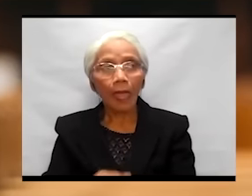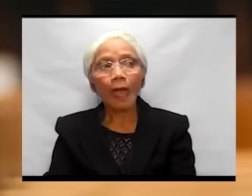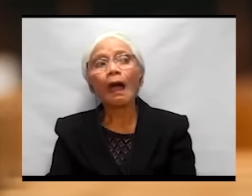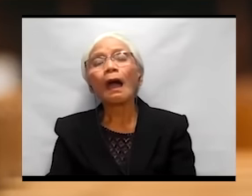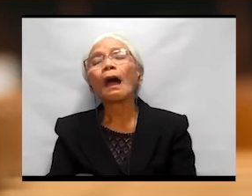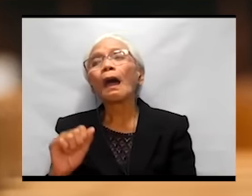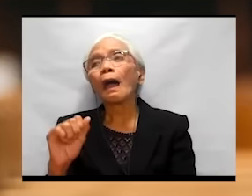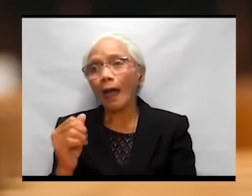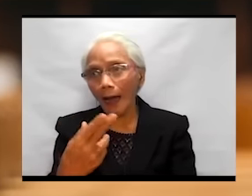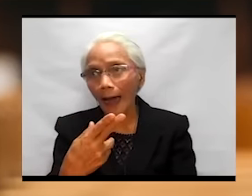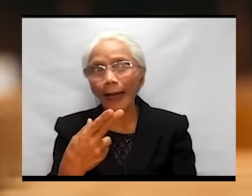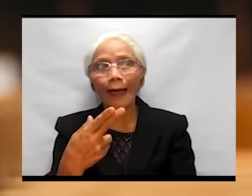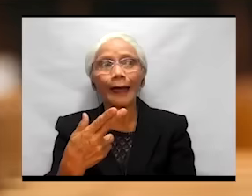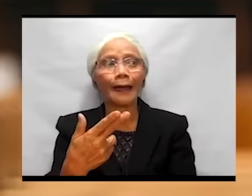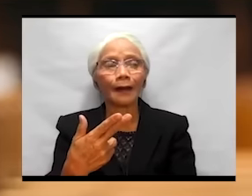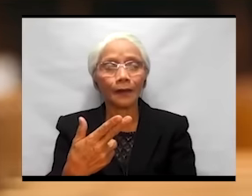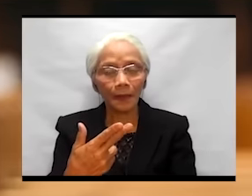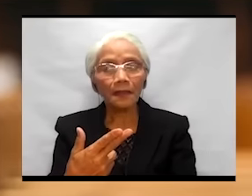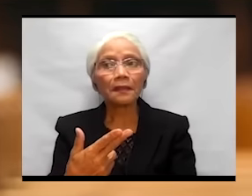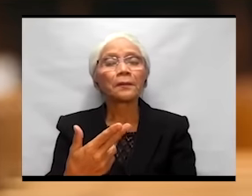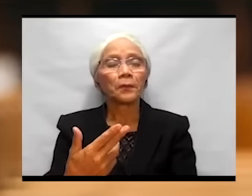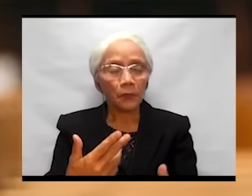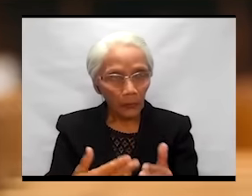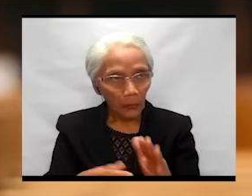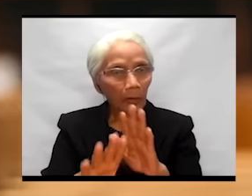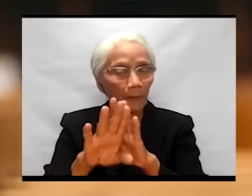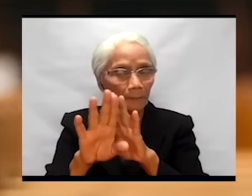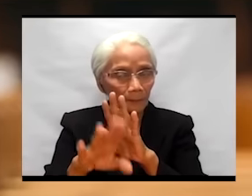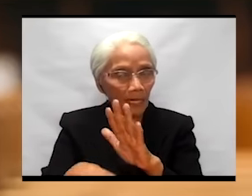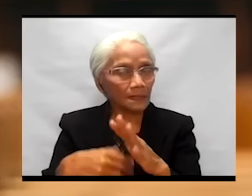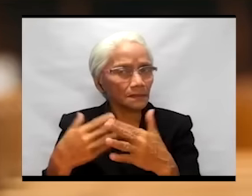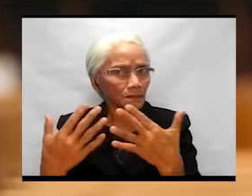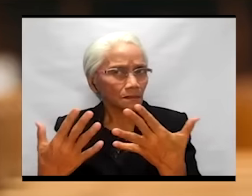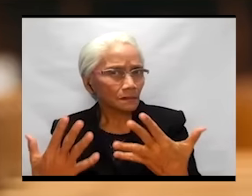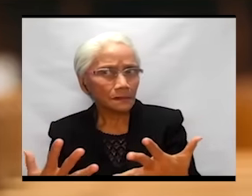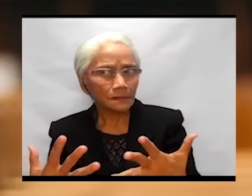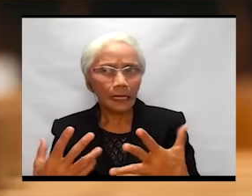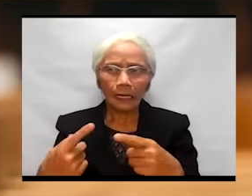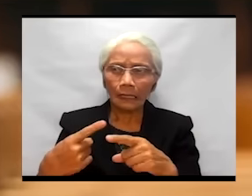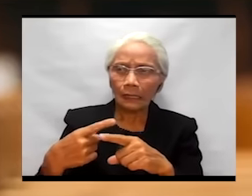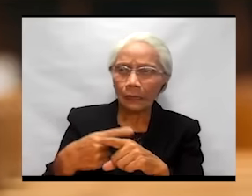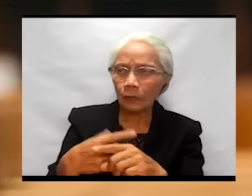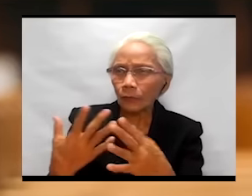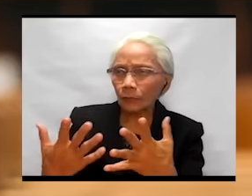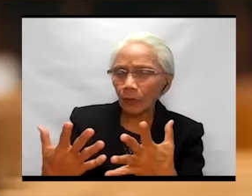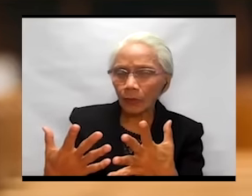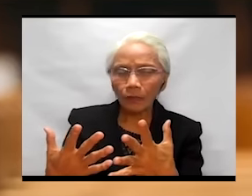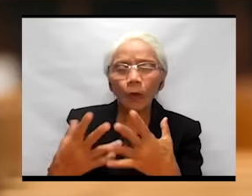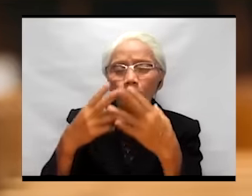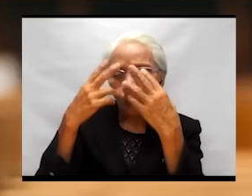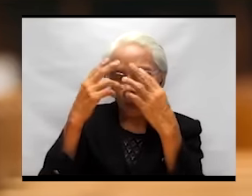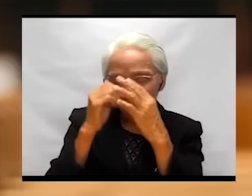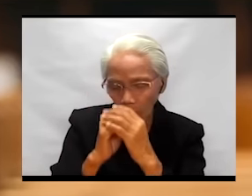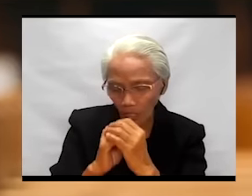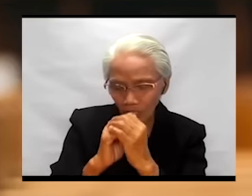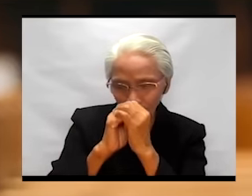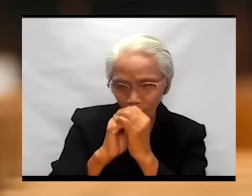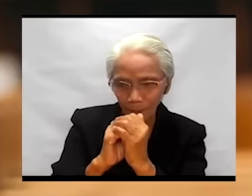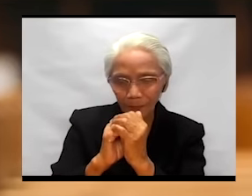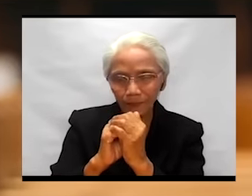Aha! We are back to that crucial point. Worship,